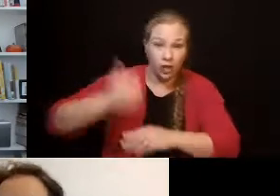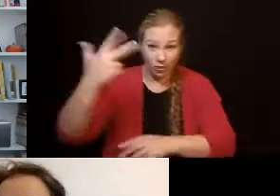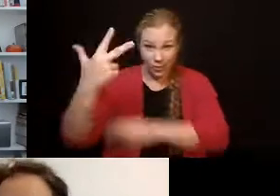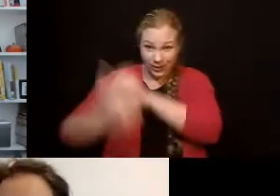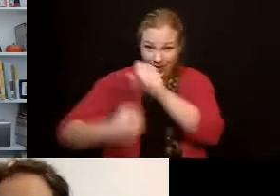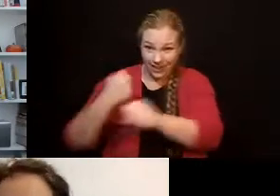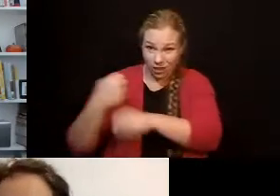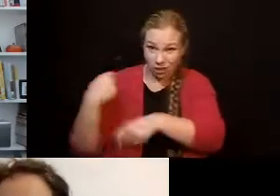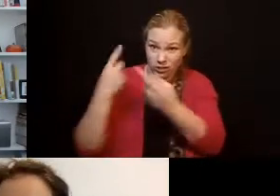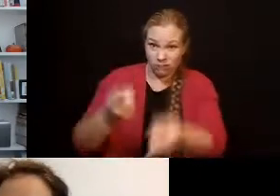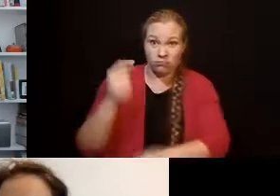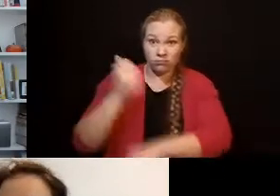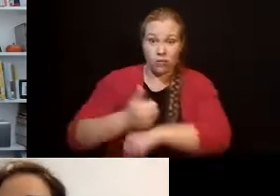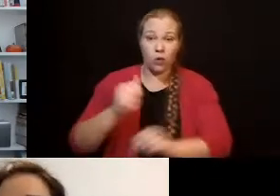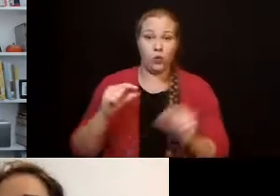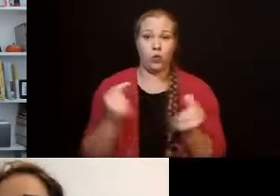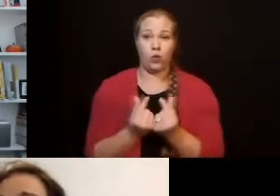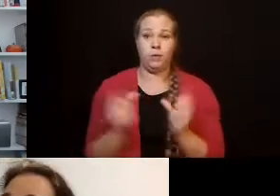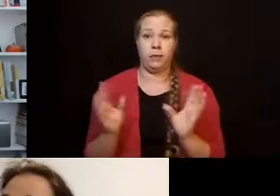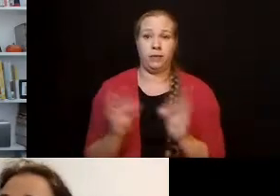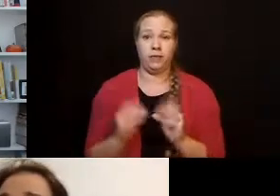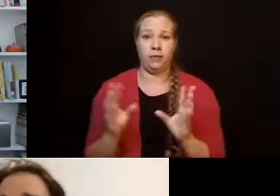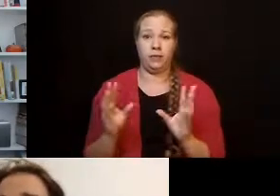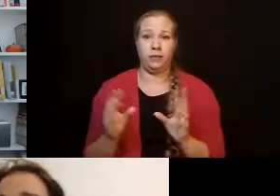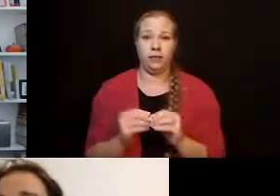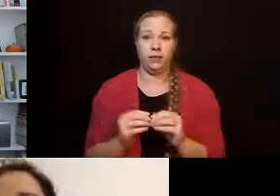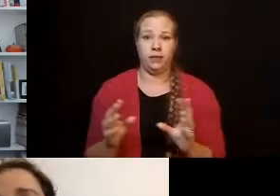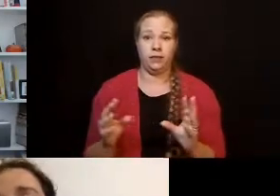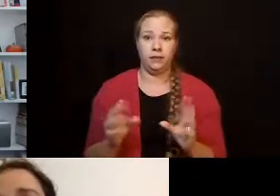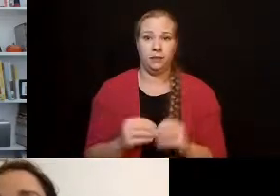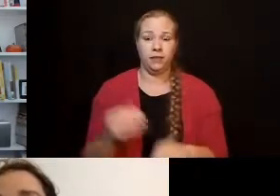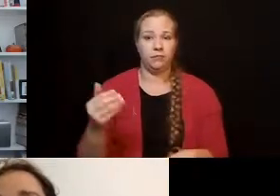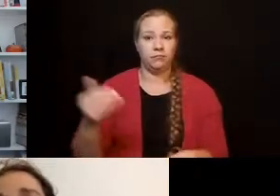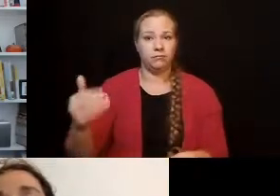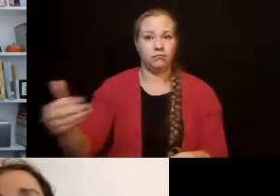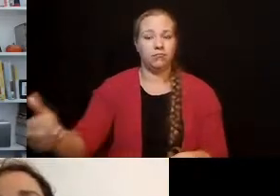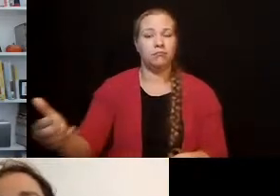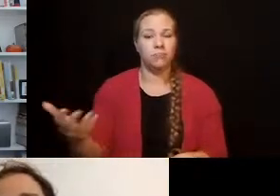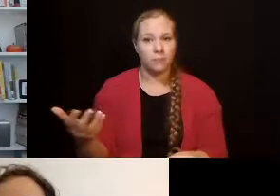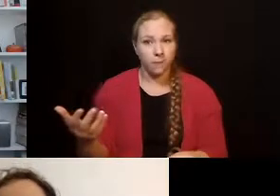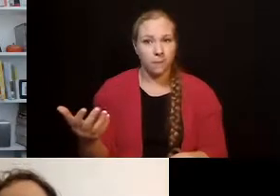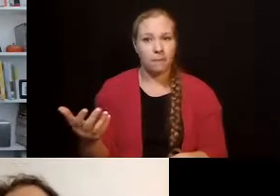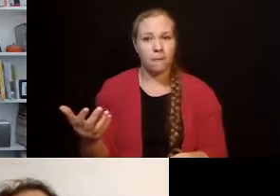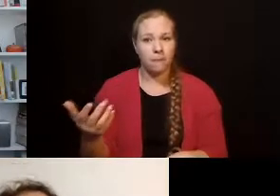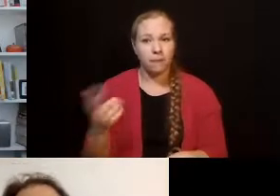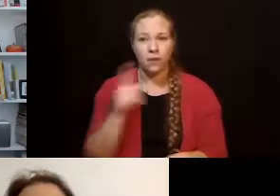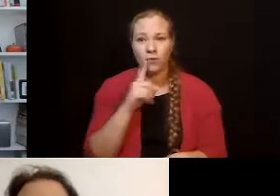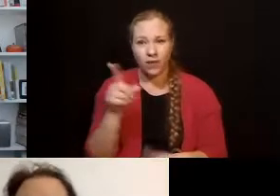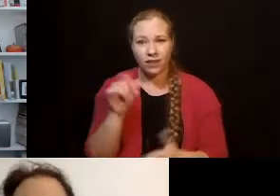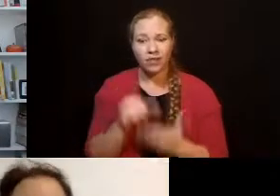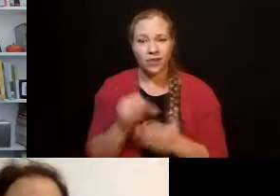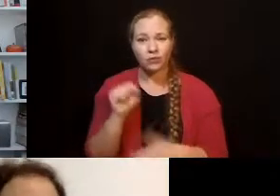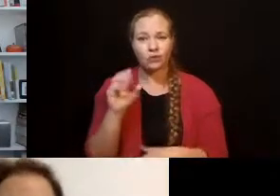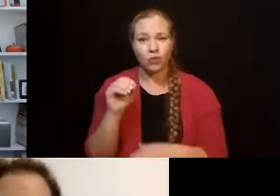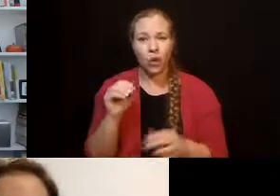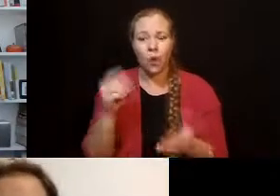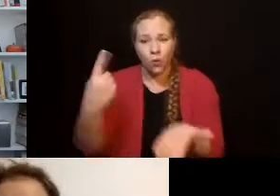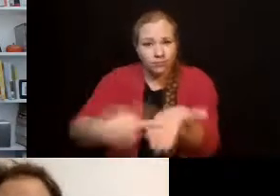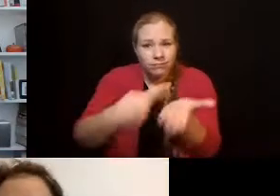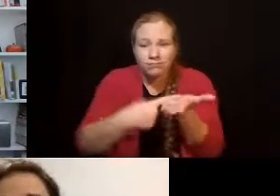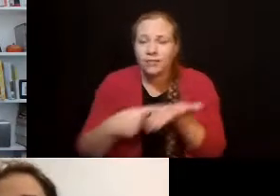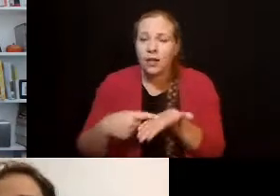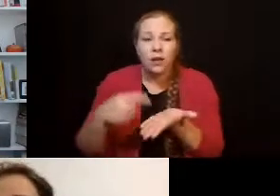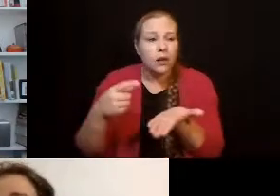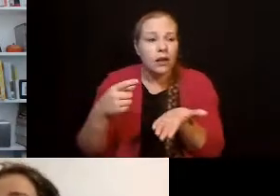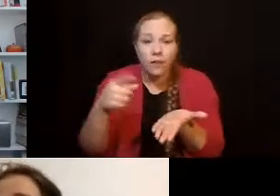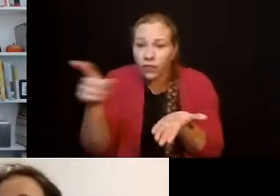And the group, if something's important to someone in the group, they figure out how to do a class on it. And it's a free class. It's